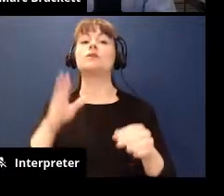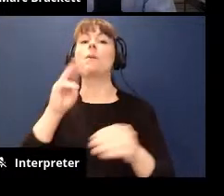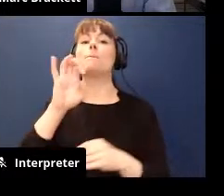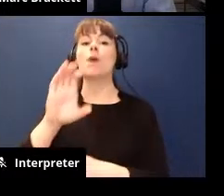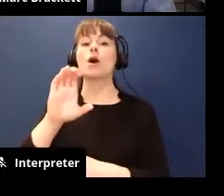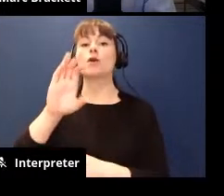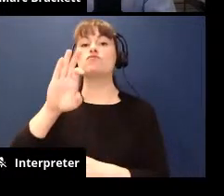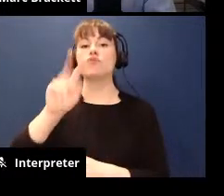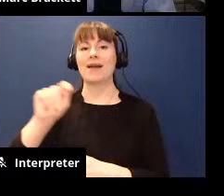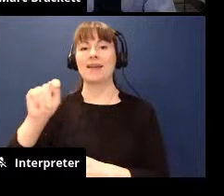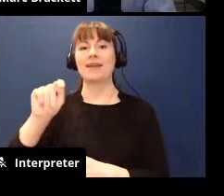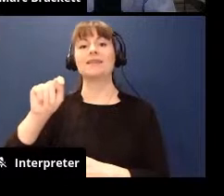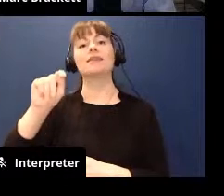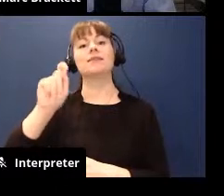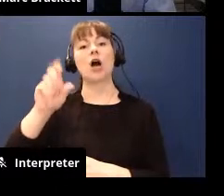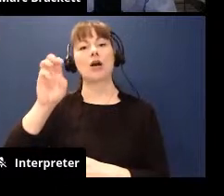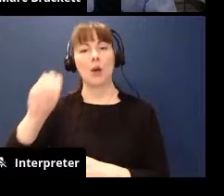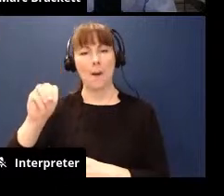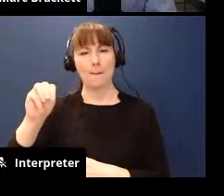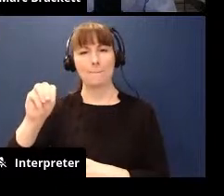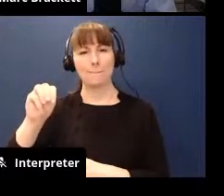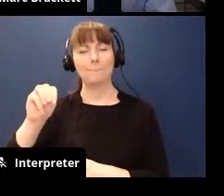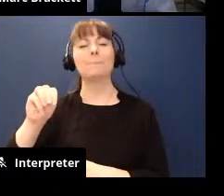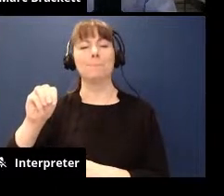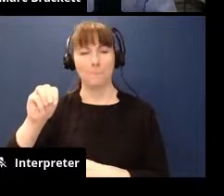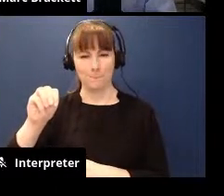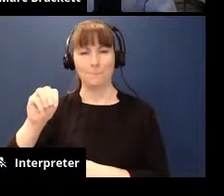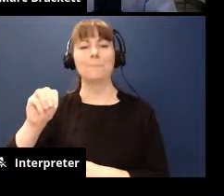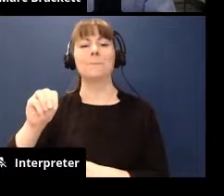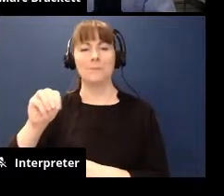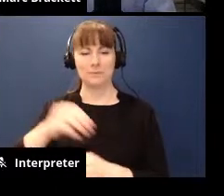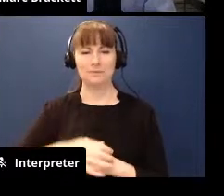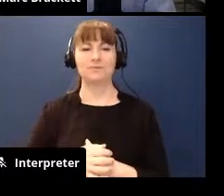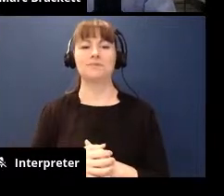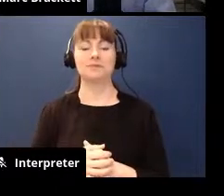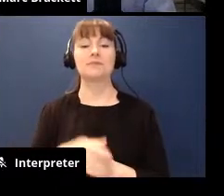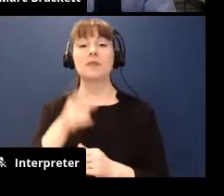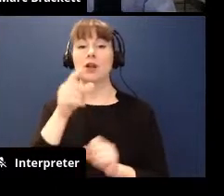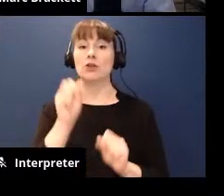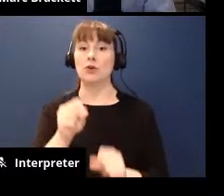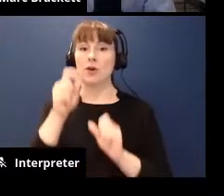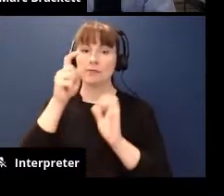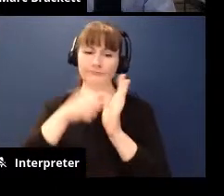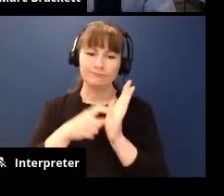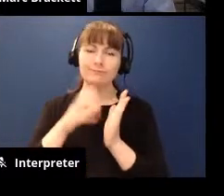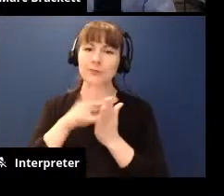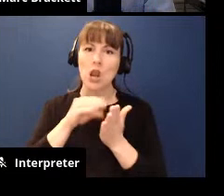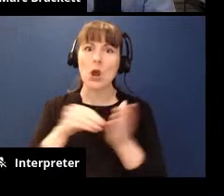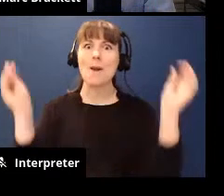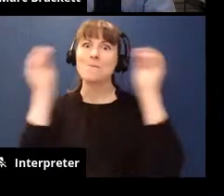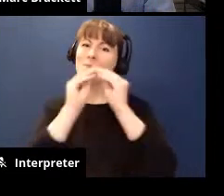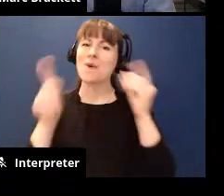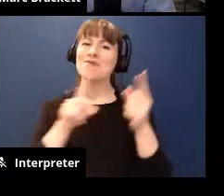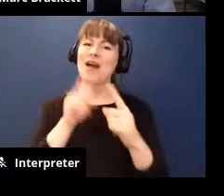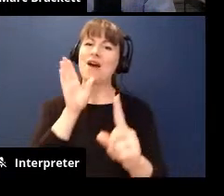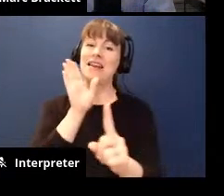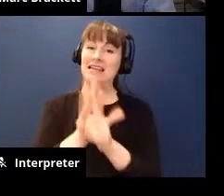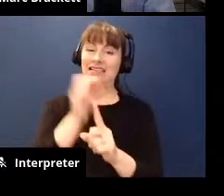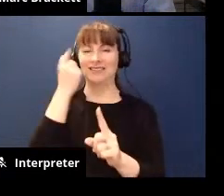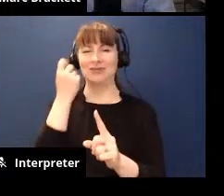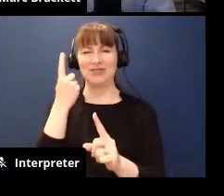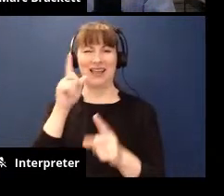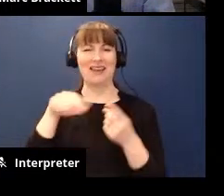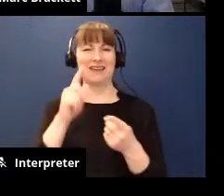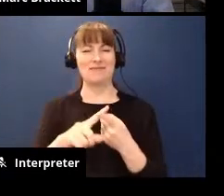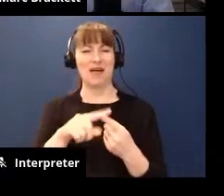.com that's mark with a c and two t's in bracket.com and you can dig into uh more of his insights so thank